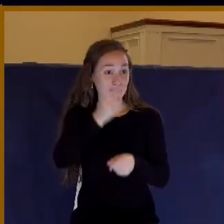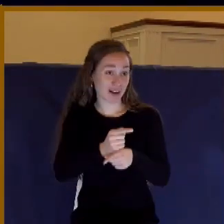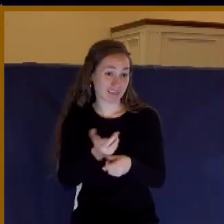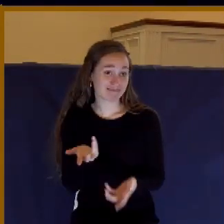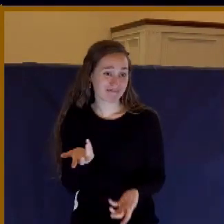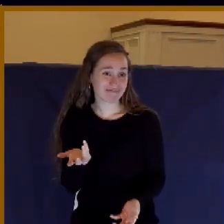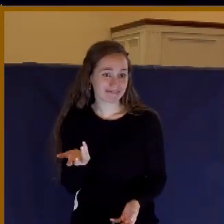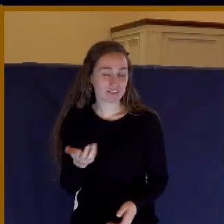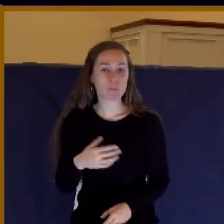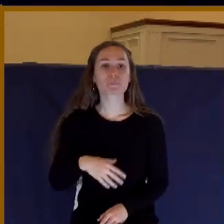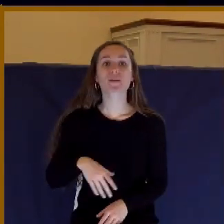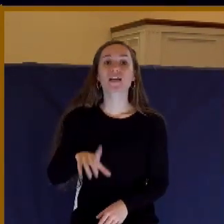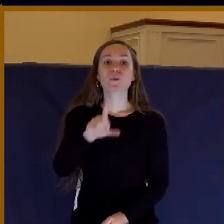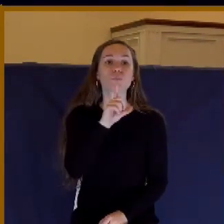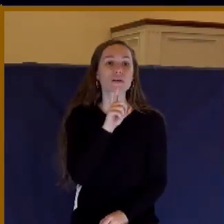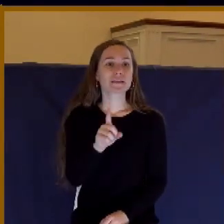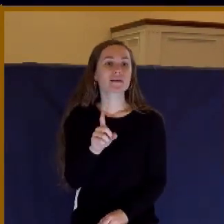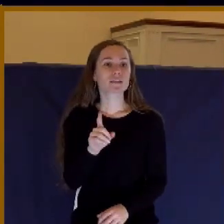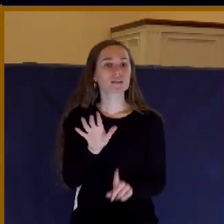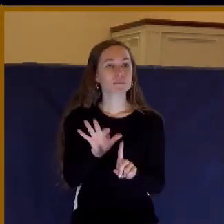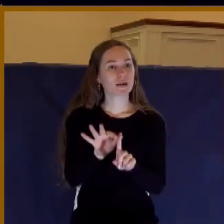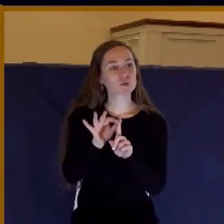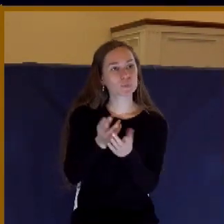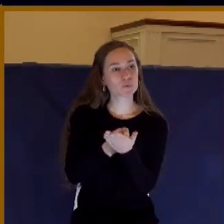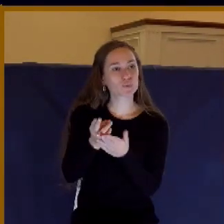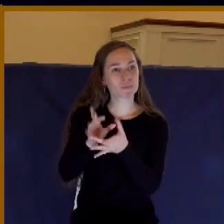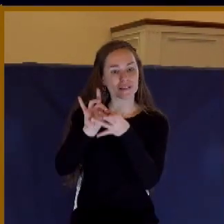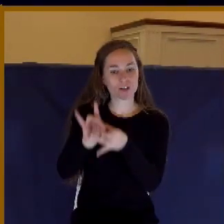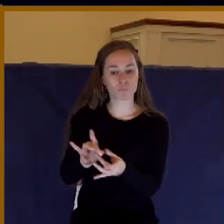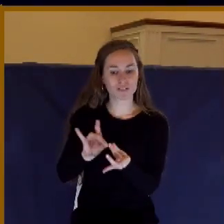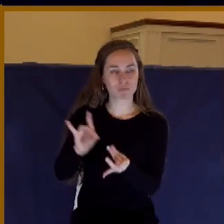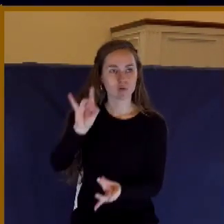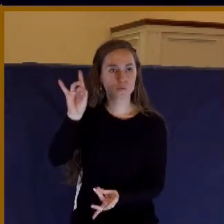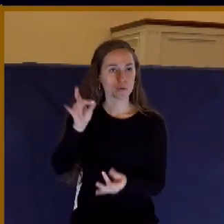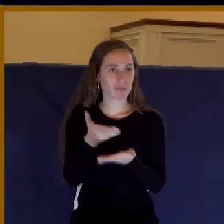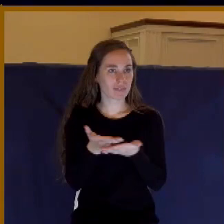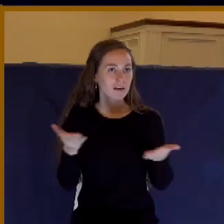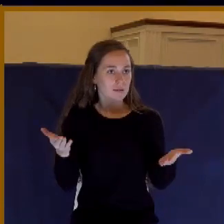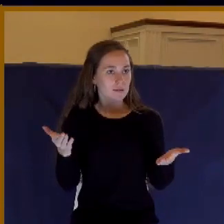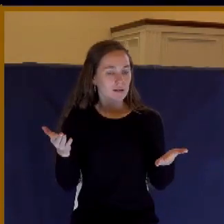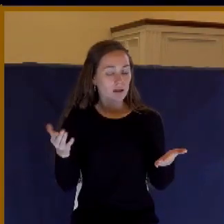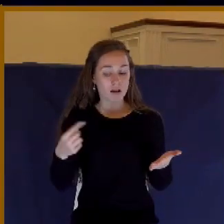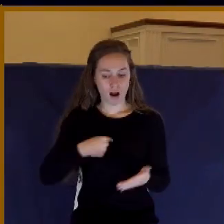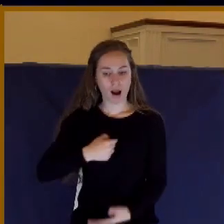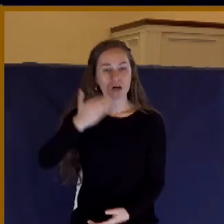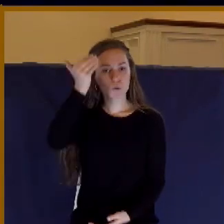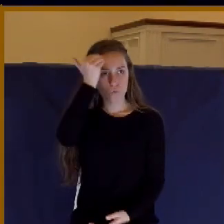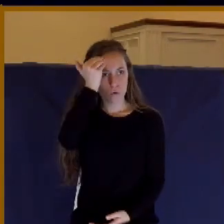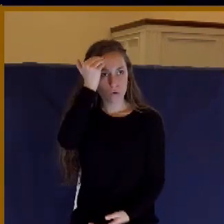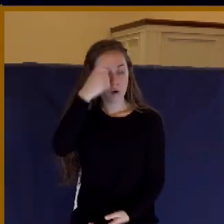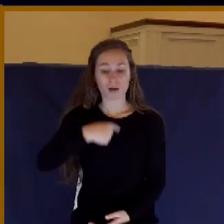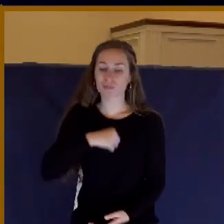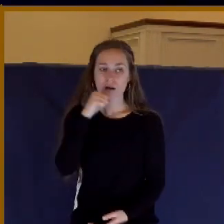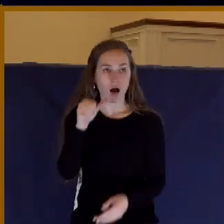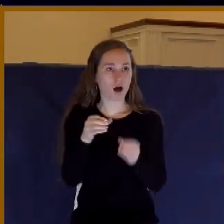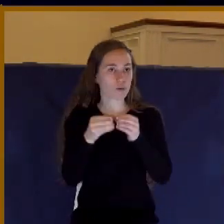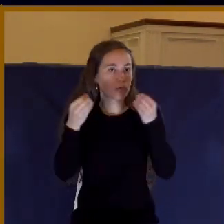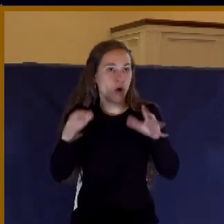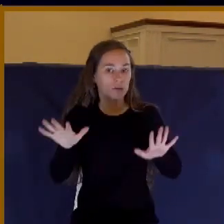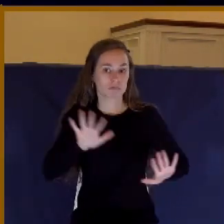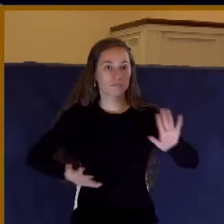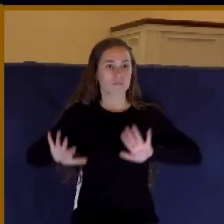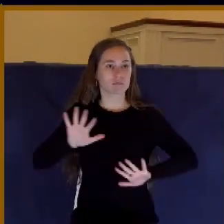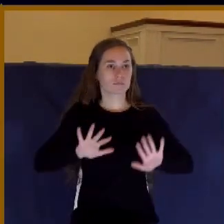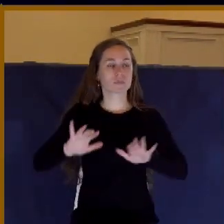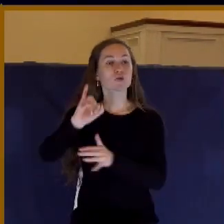That's especially true spiritually speaking, to know that you're not lost. John is the